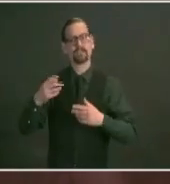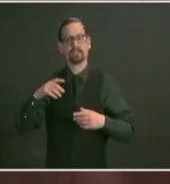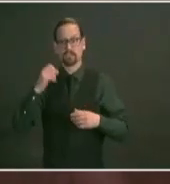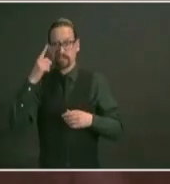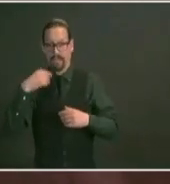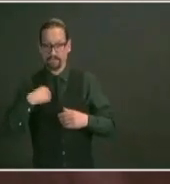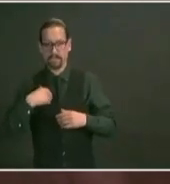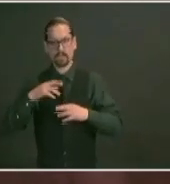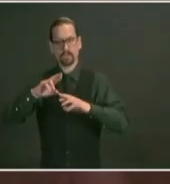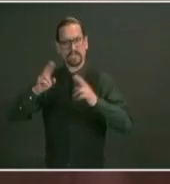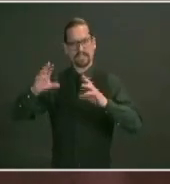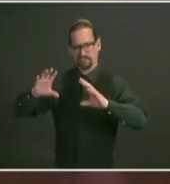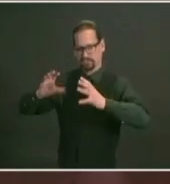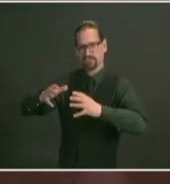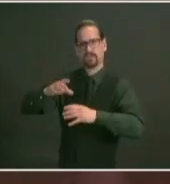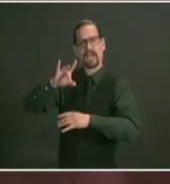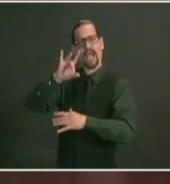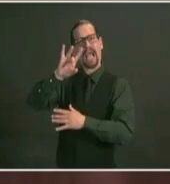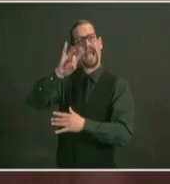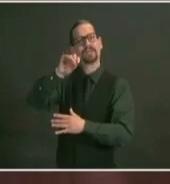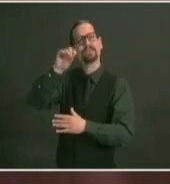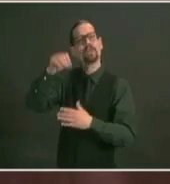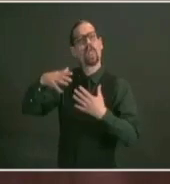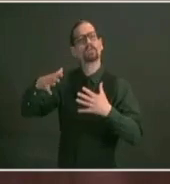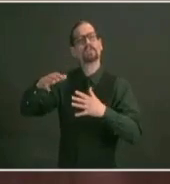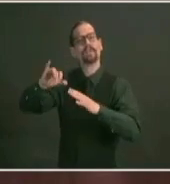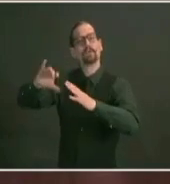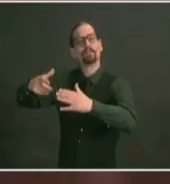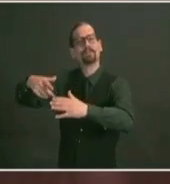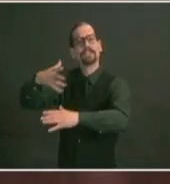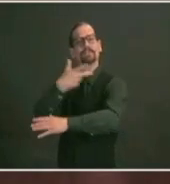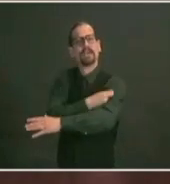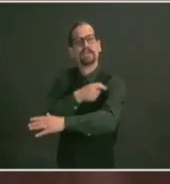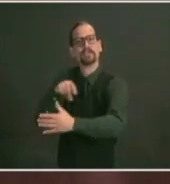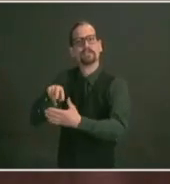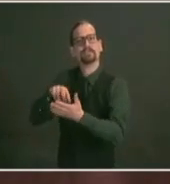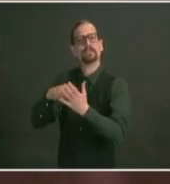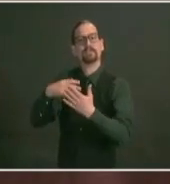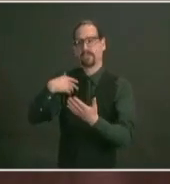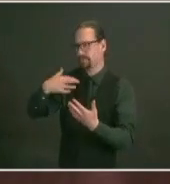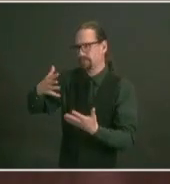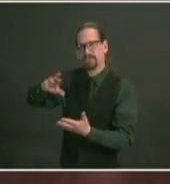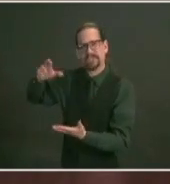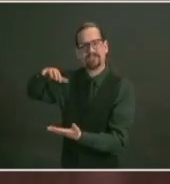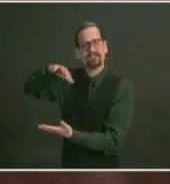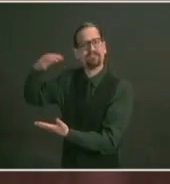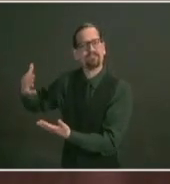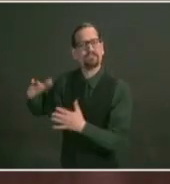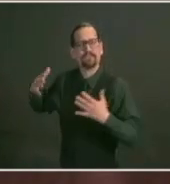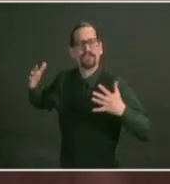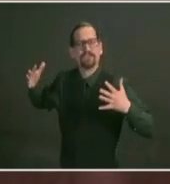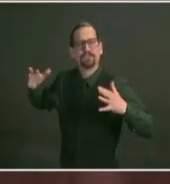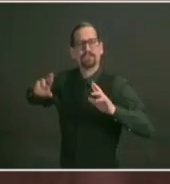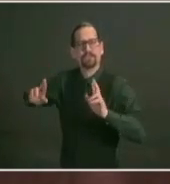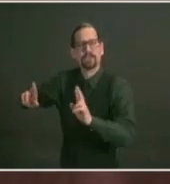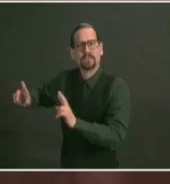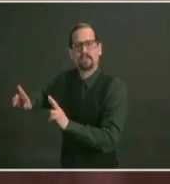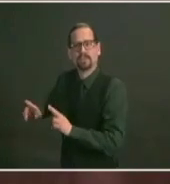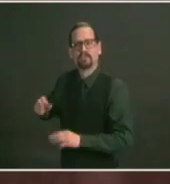and we had doses that were ready to go into arms and fully recognize that it's frustrating frustrating you know when